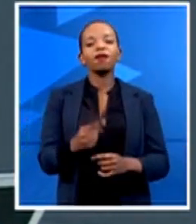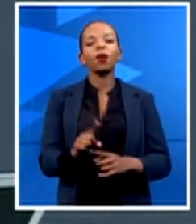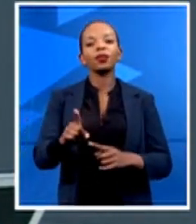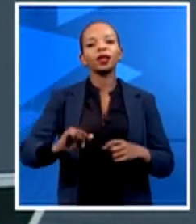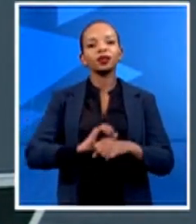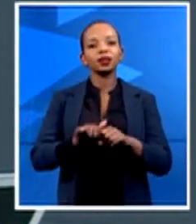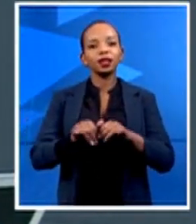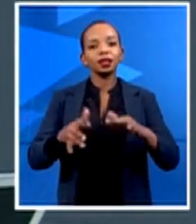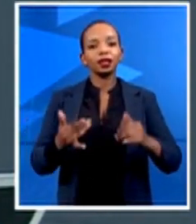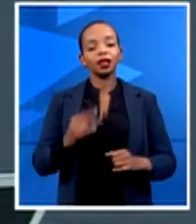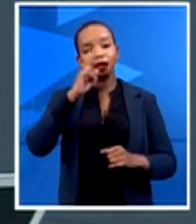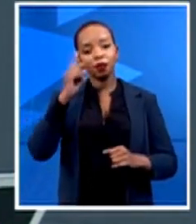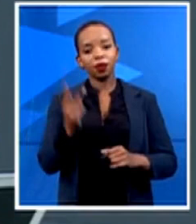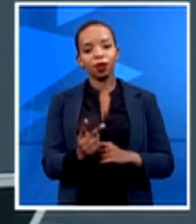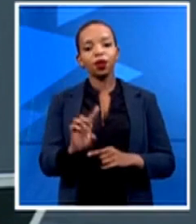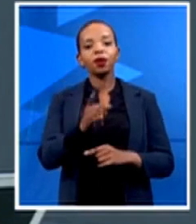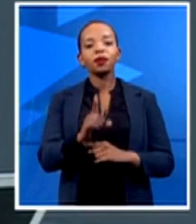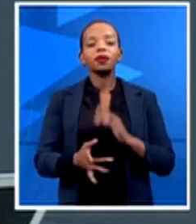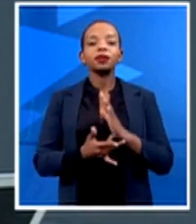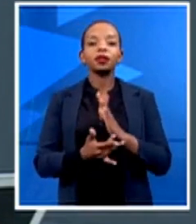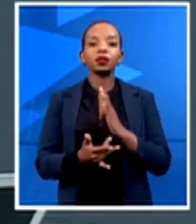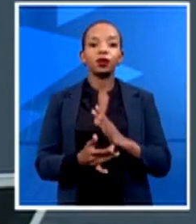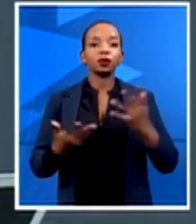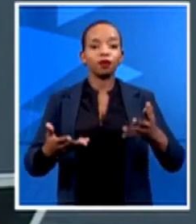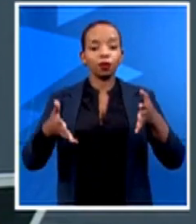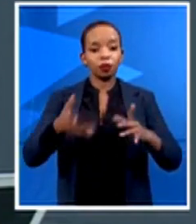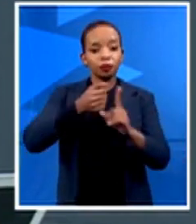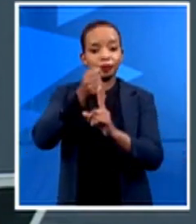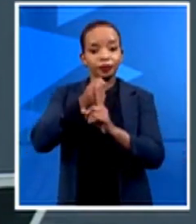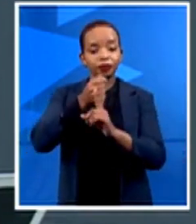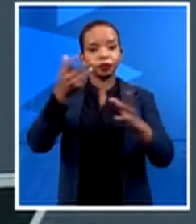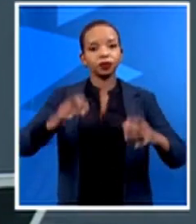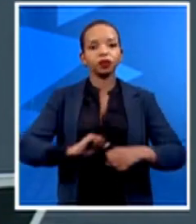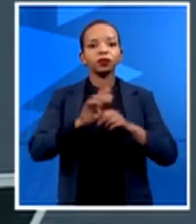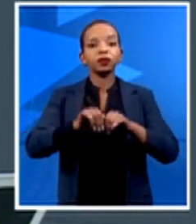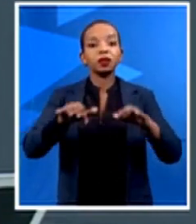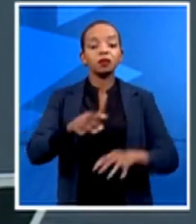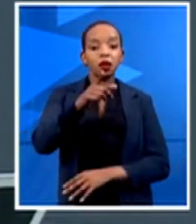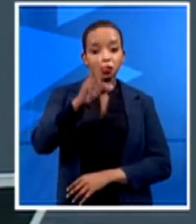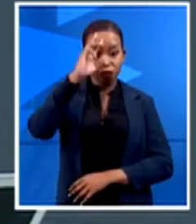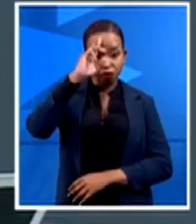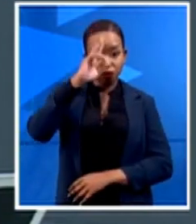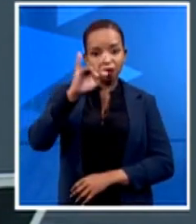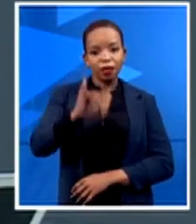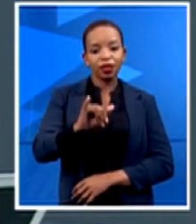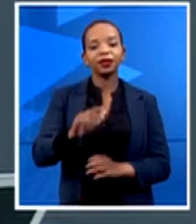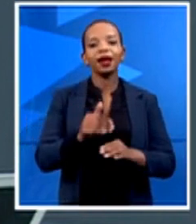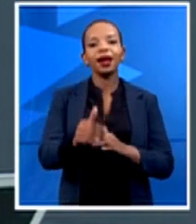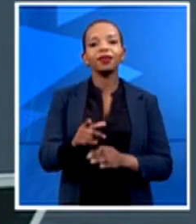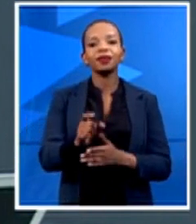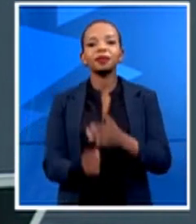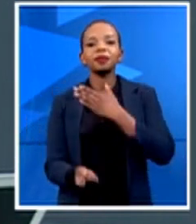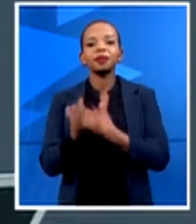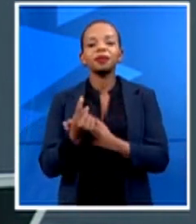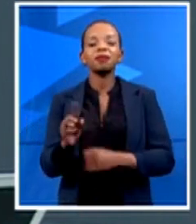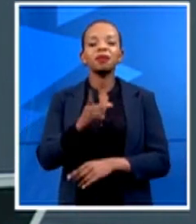flooding the market in the fight against the coronavirus. You will recall that after the outbreak of the virus, South Africa had to stop using some of